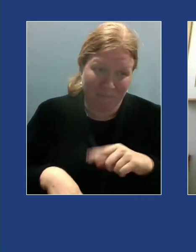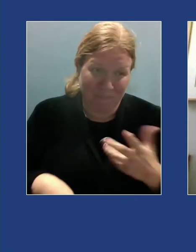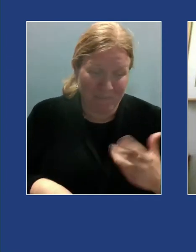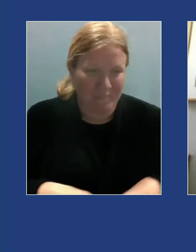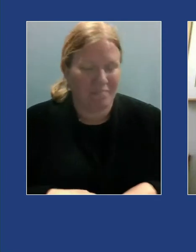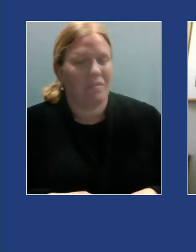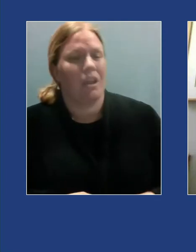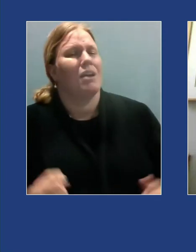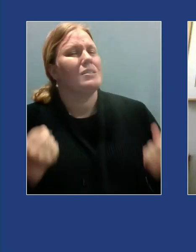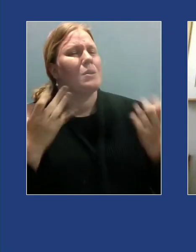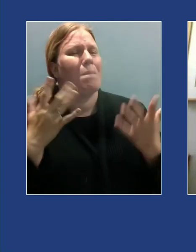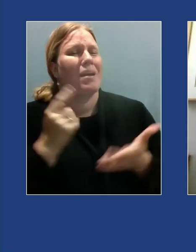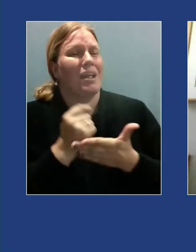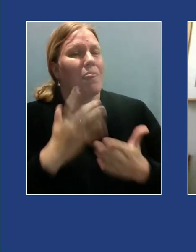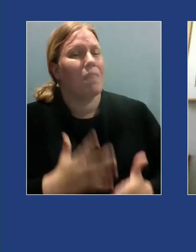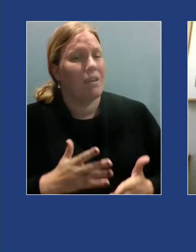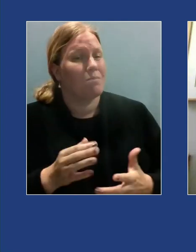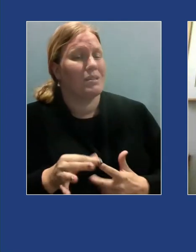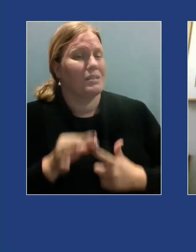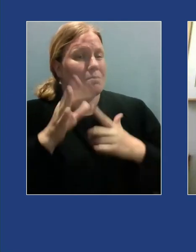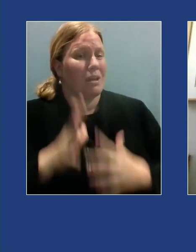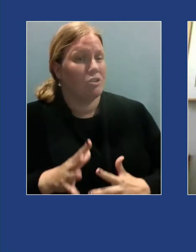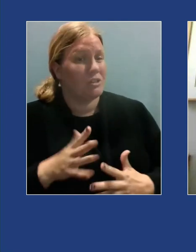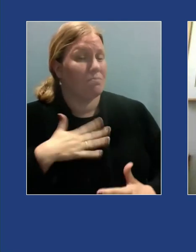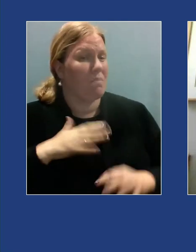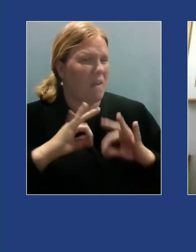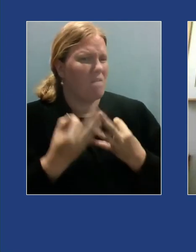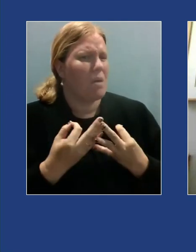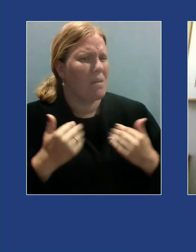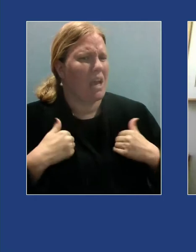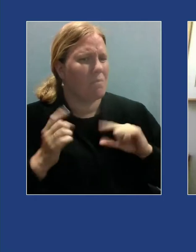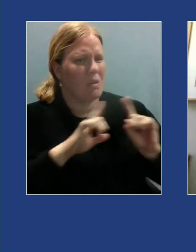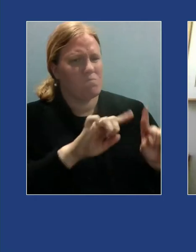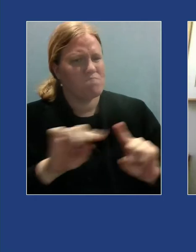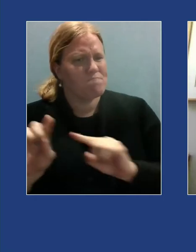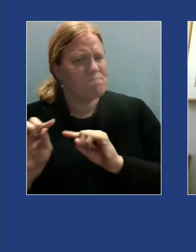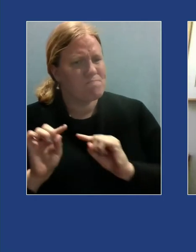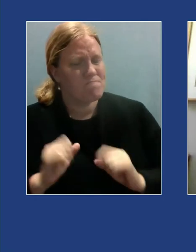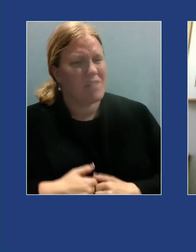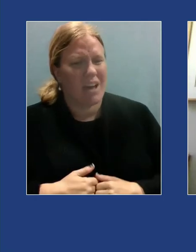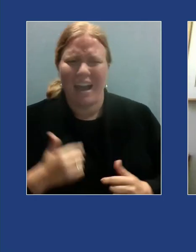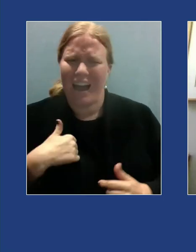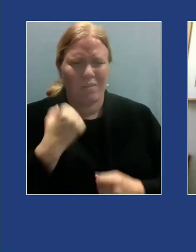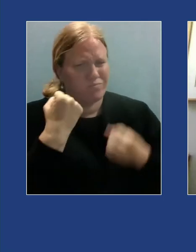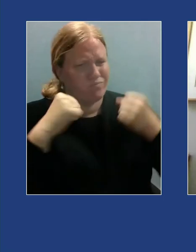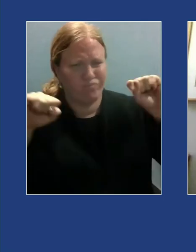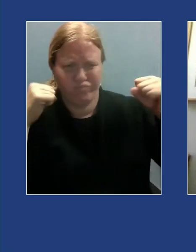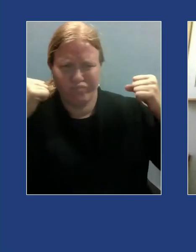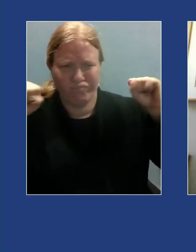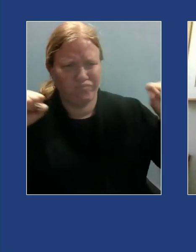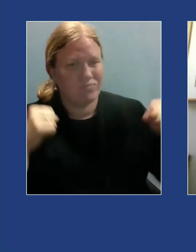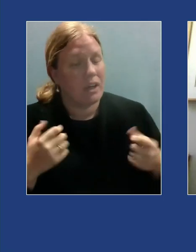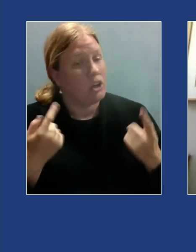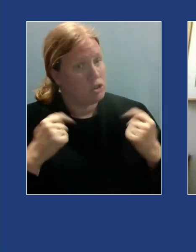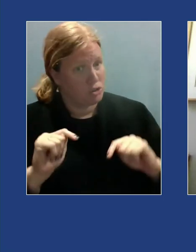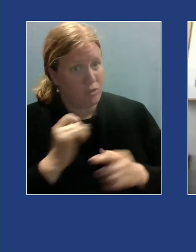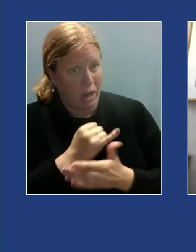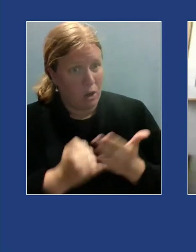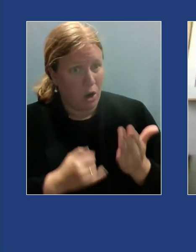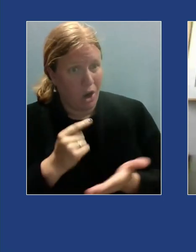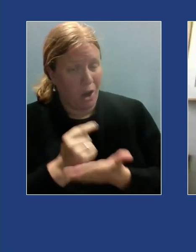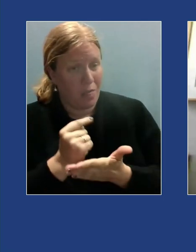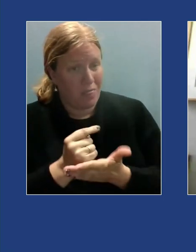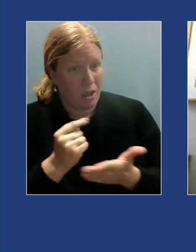specialists from the time I was a young child I was usually resistant they even tried art therapy under the guise of a private art